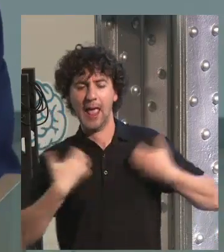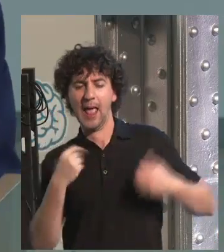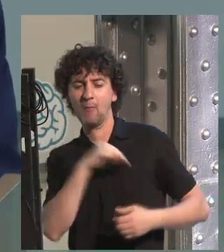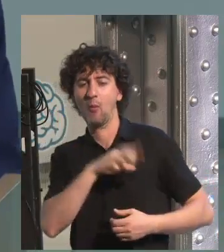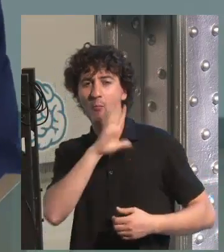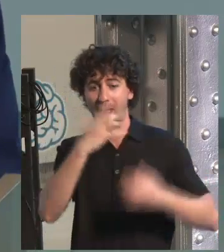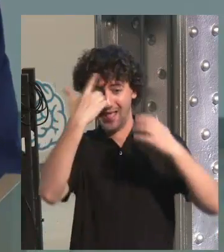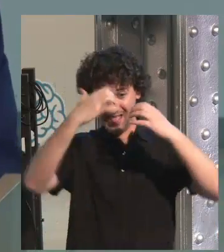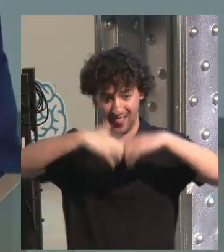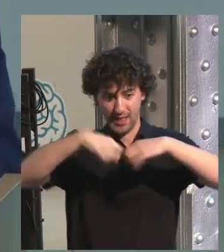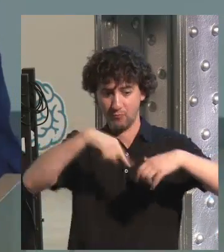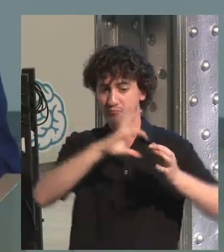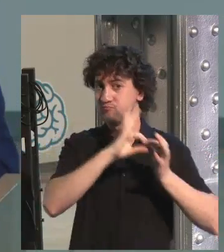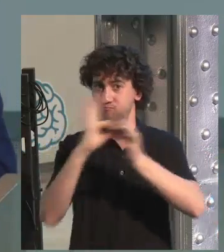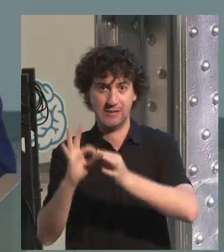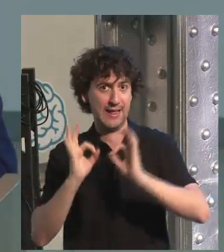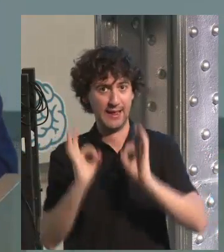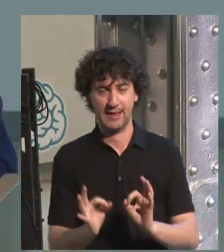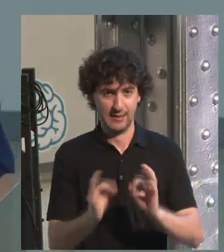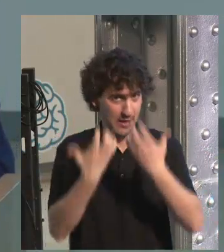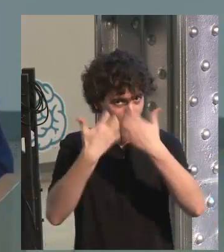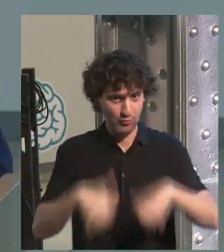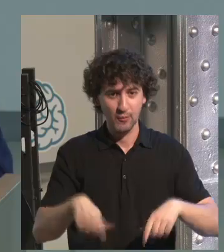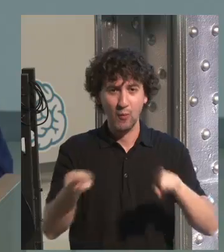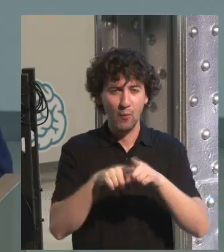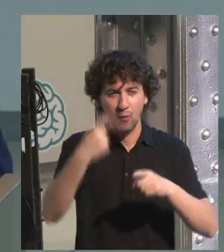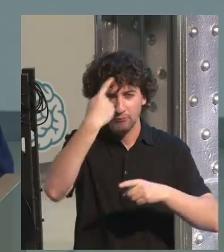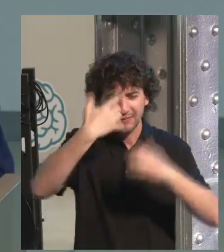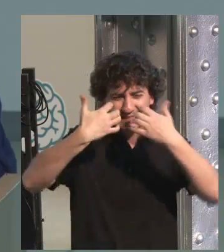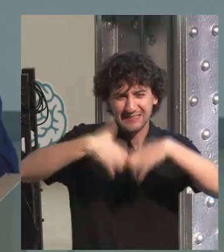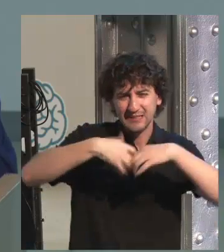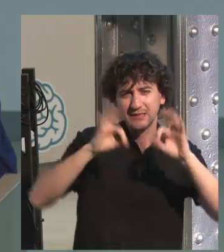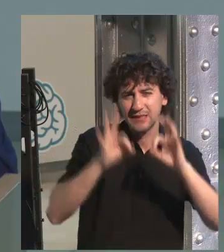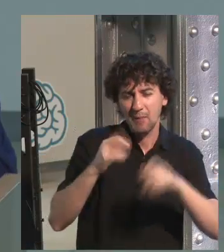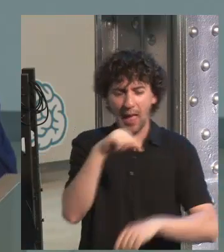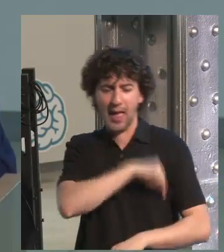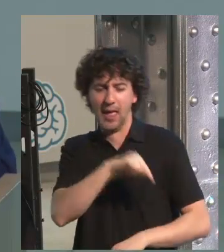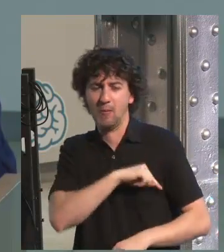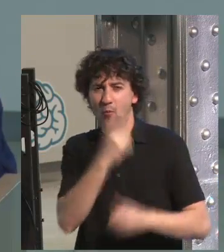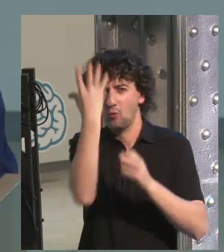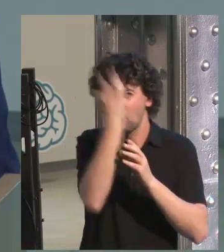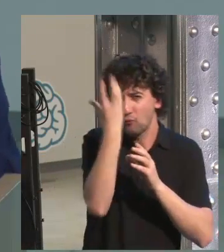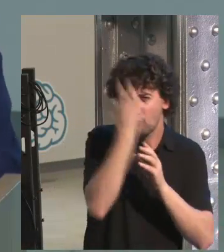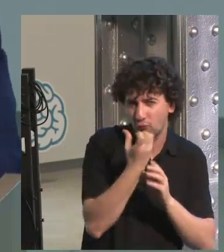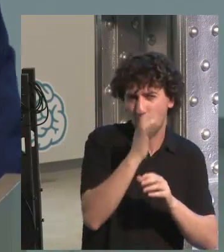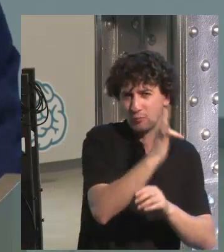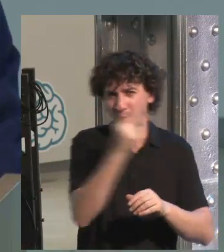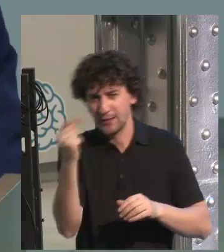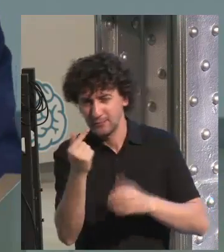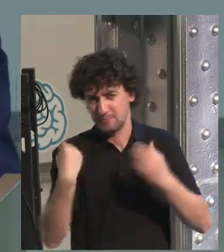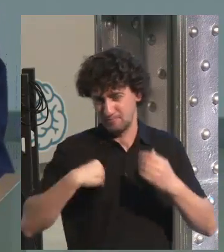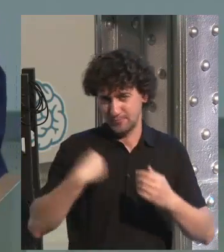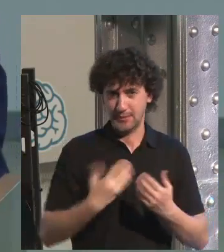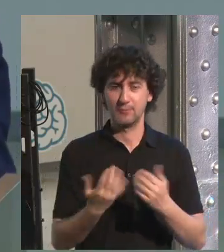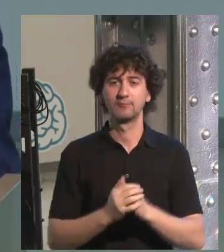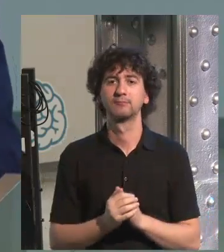think of if you don't have an emotion behind that. And this is the limbic system